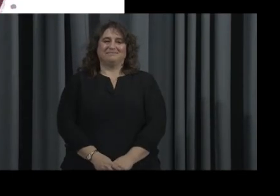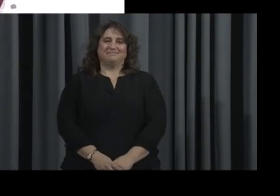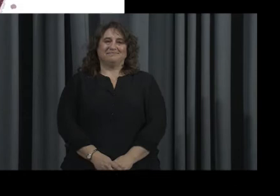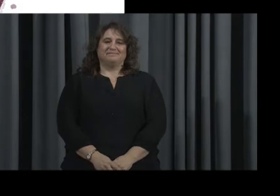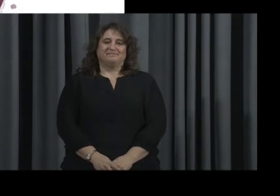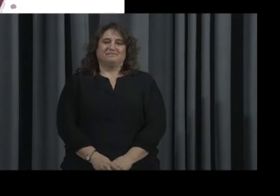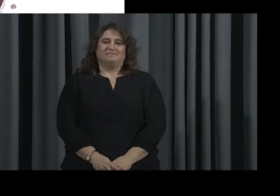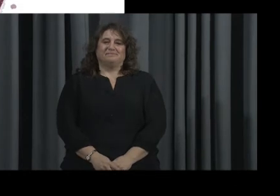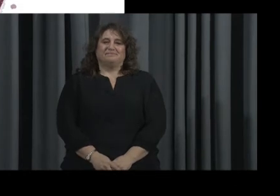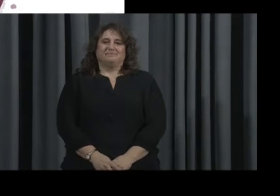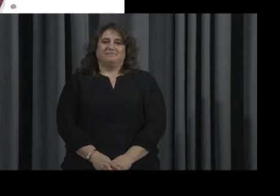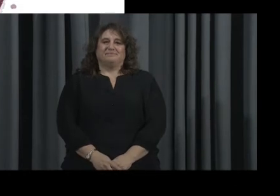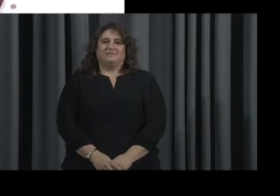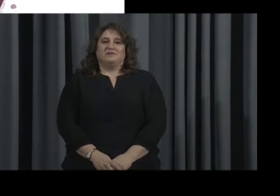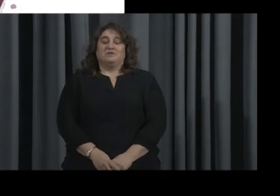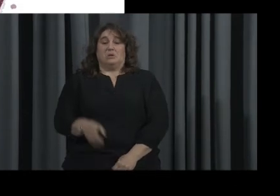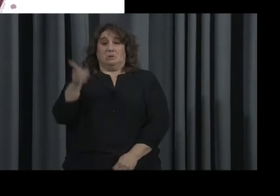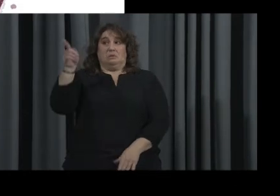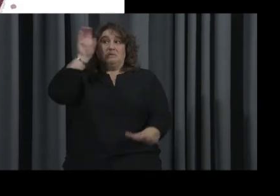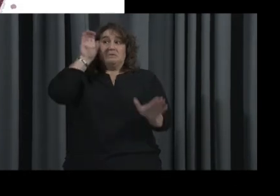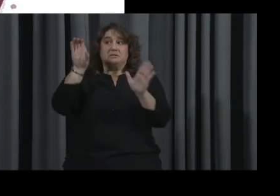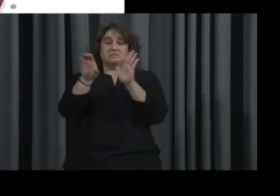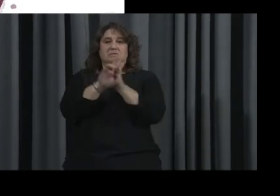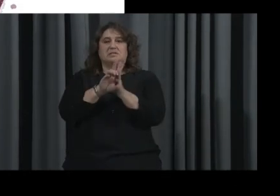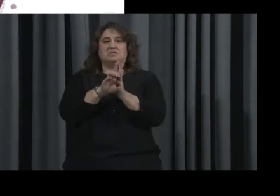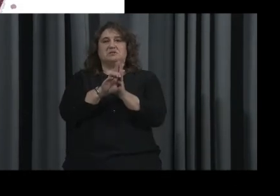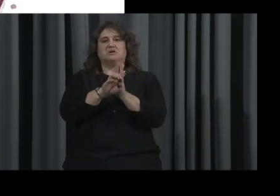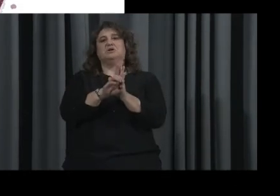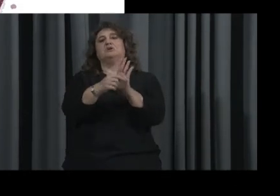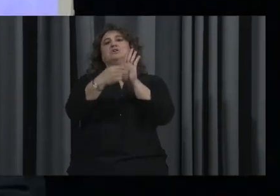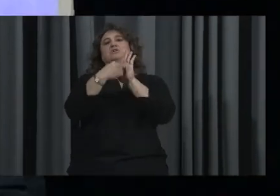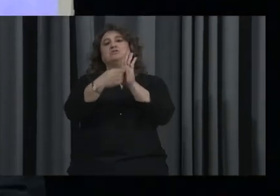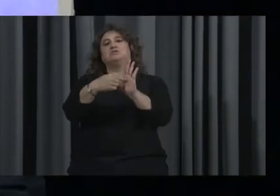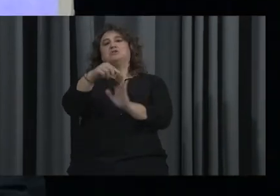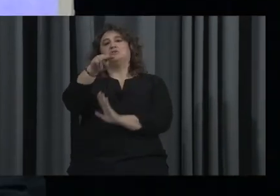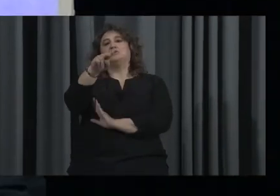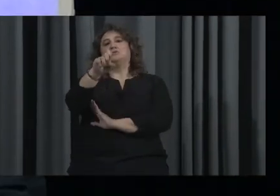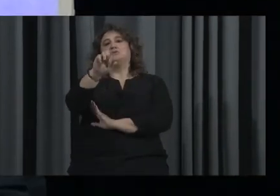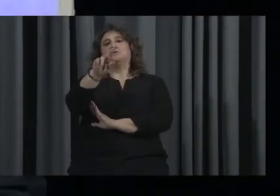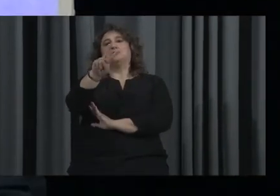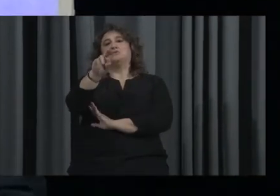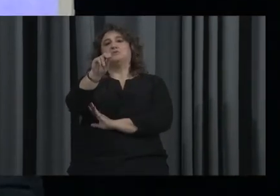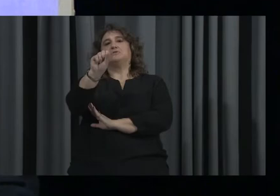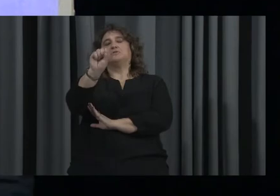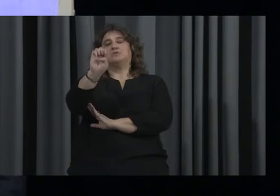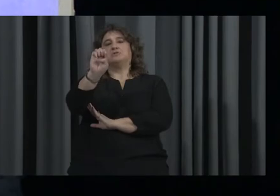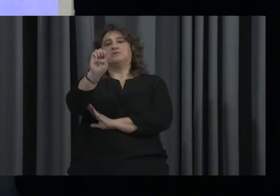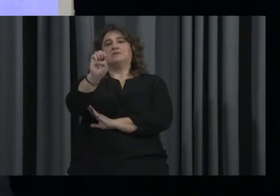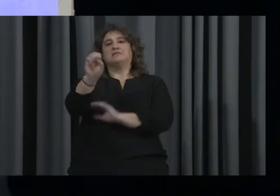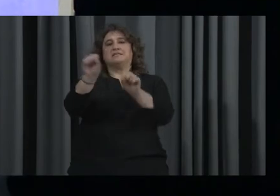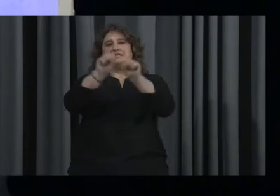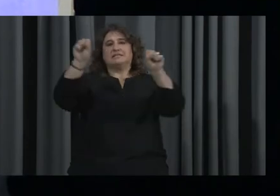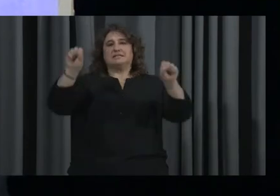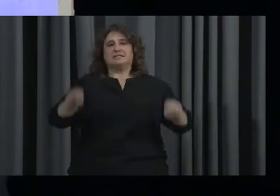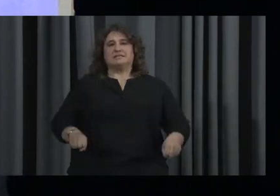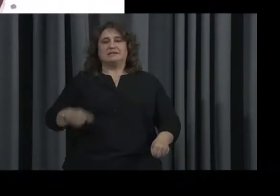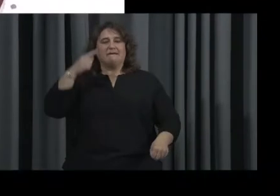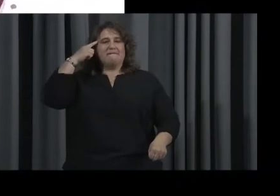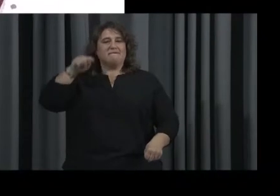This represents the nervous system, which transmits messages to and from different parts of the body.